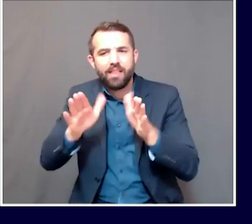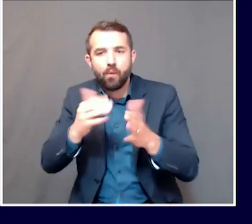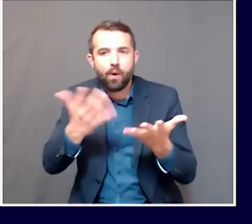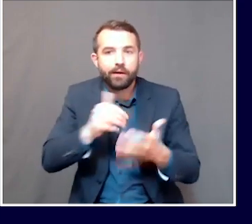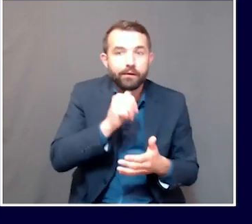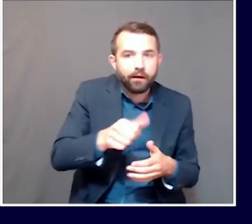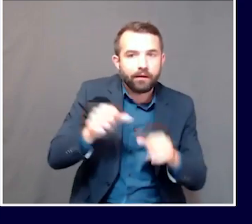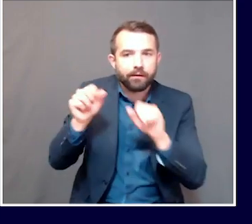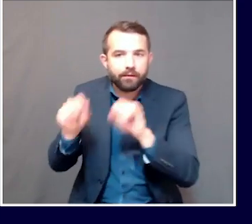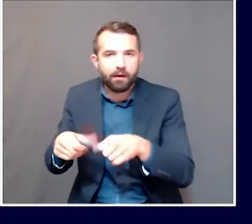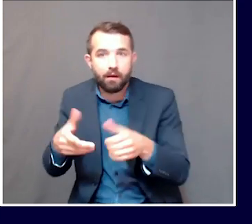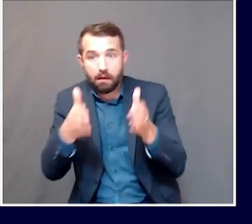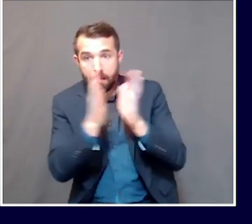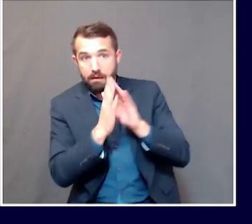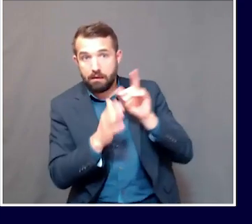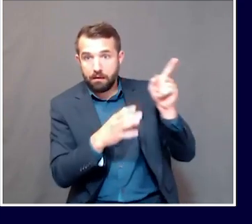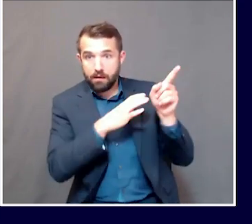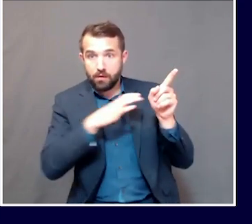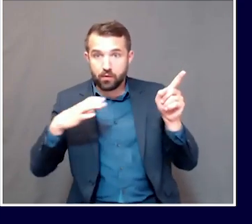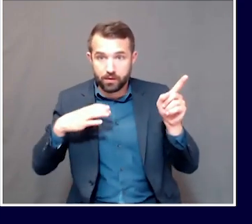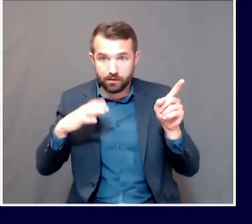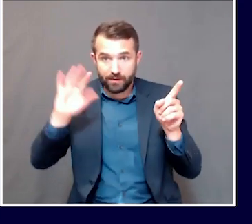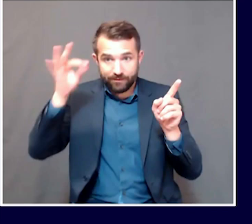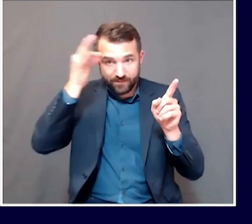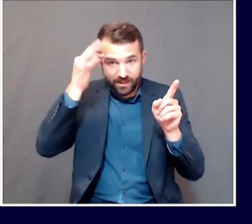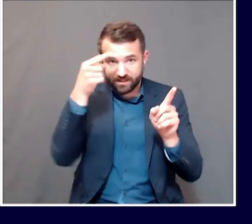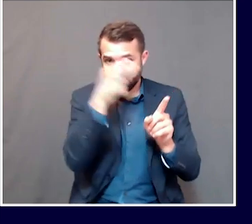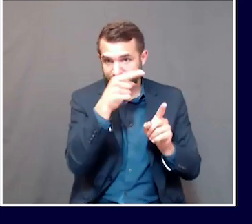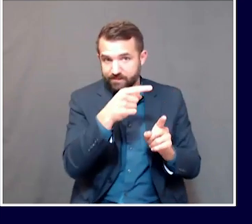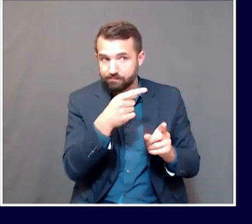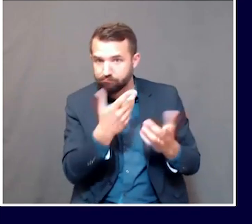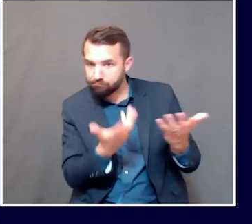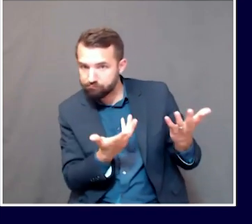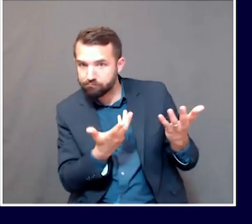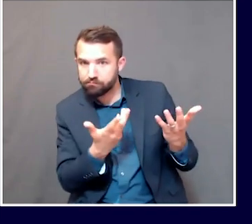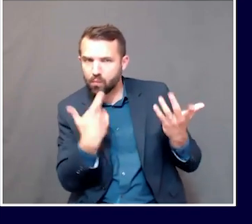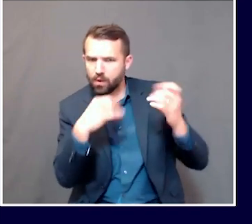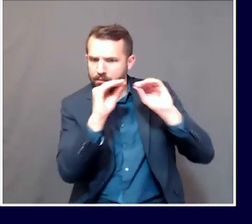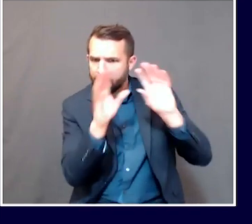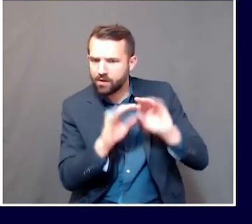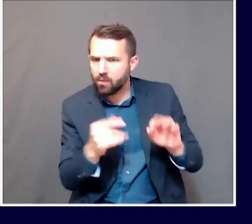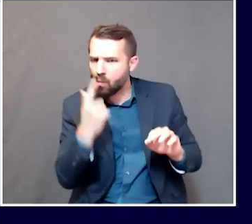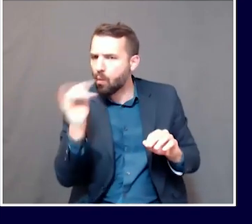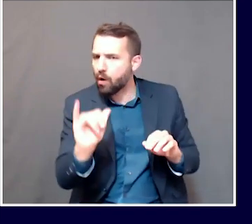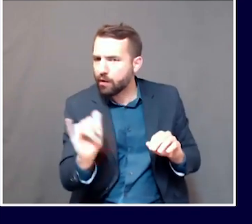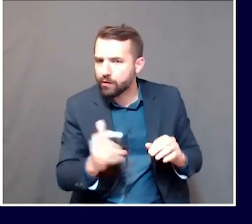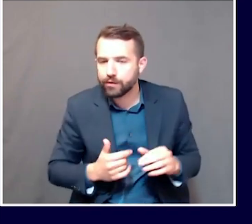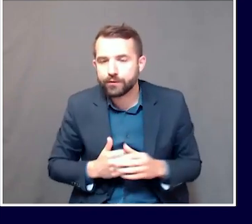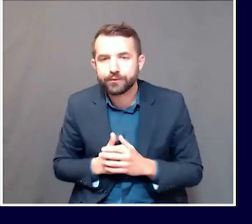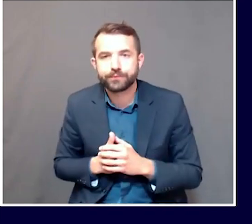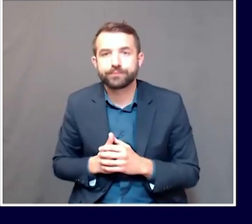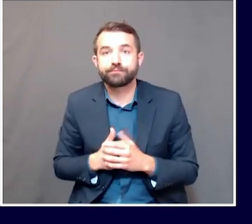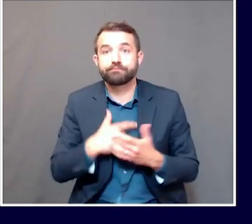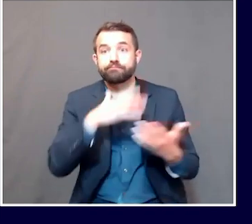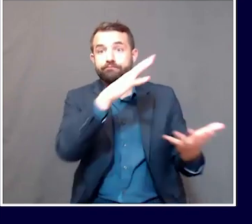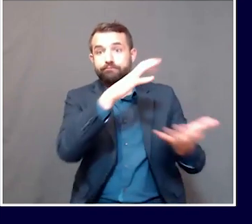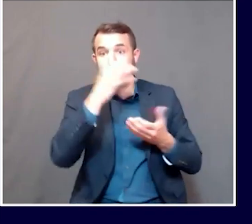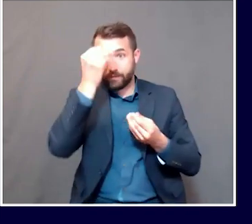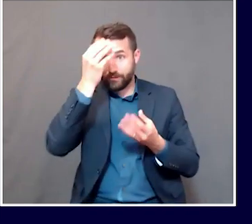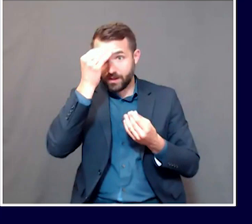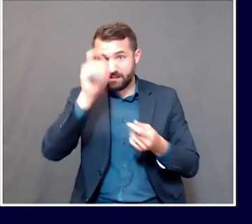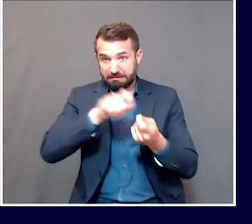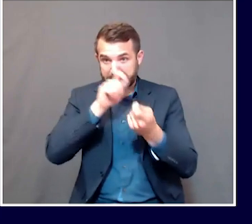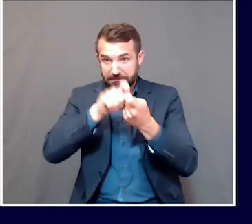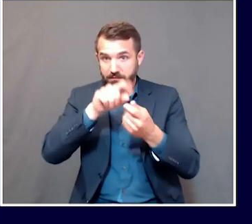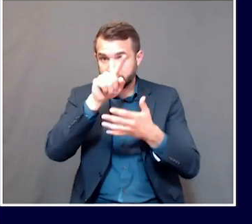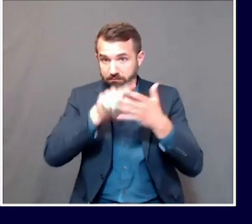clarify some of the uses of that money and give us better guidance, and hopefully a more fuller, more robust stimulus package.